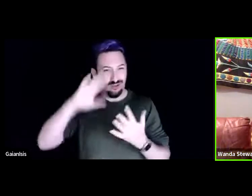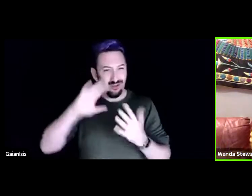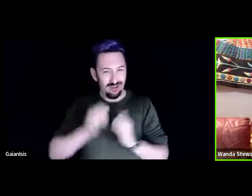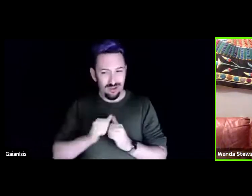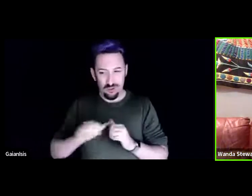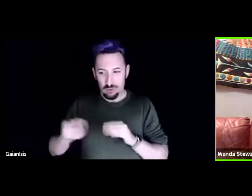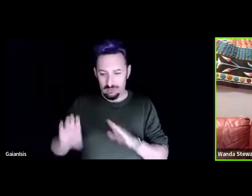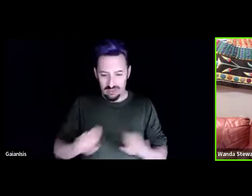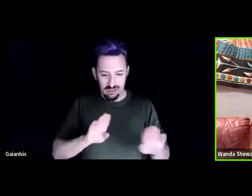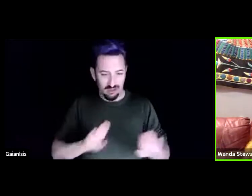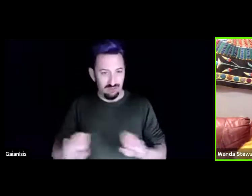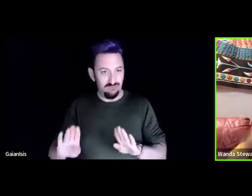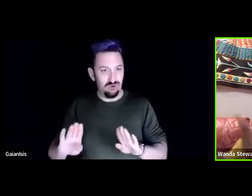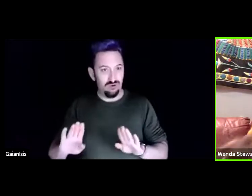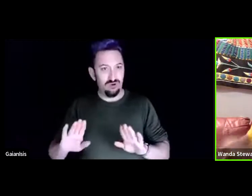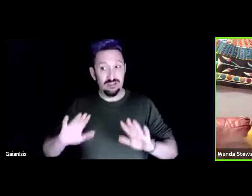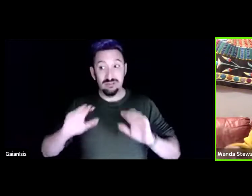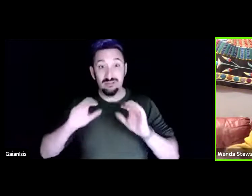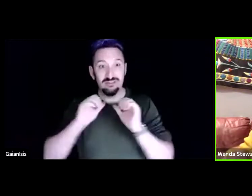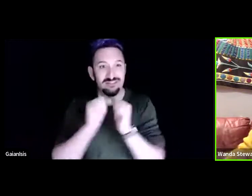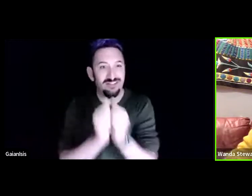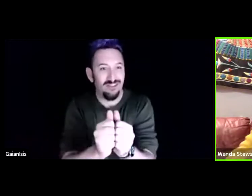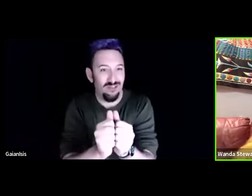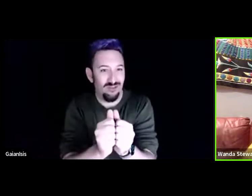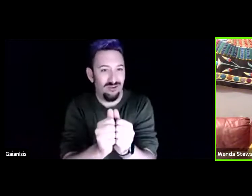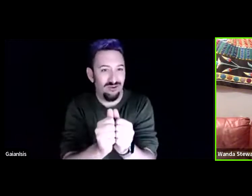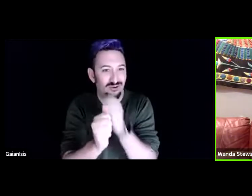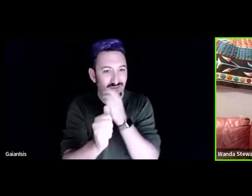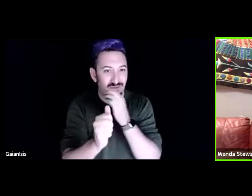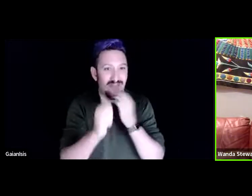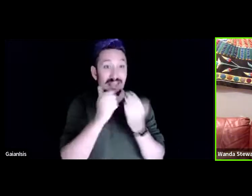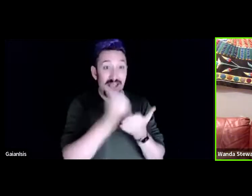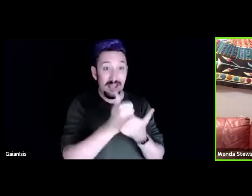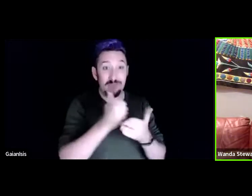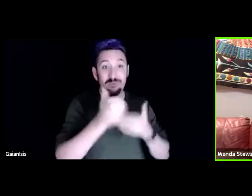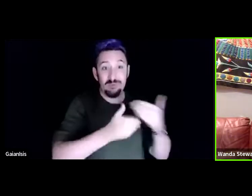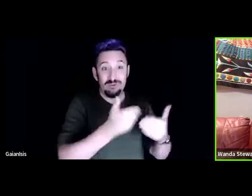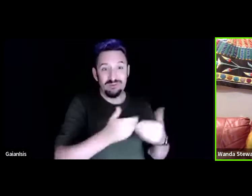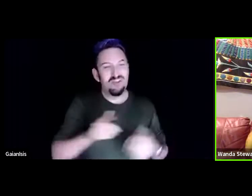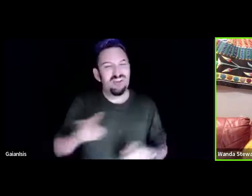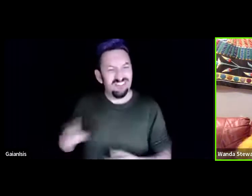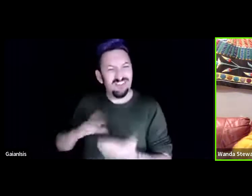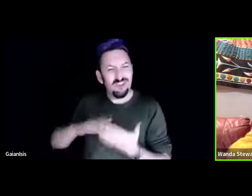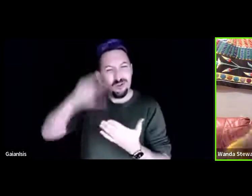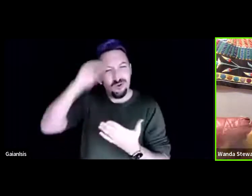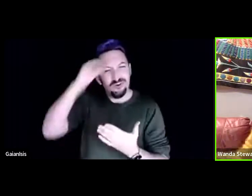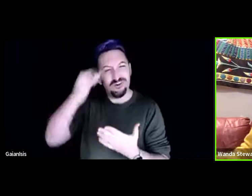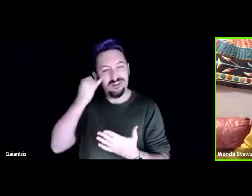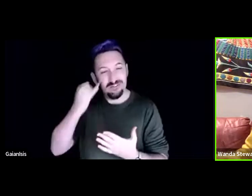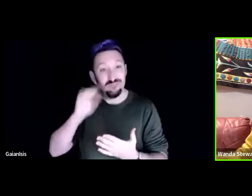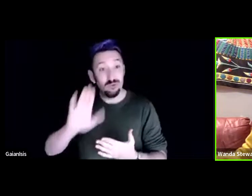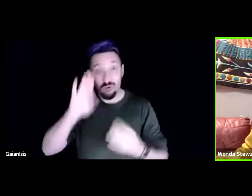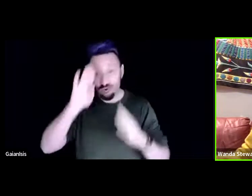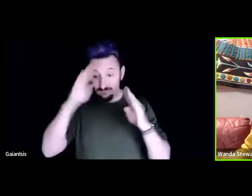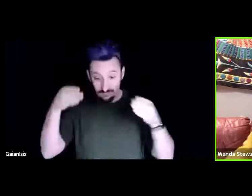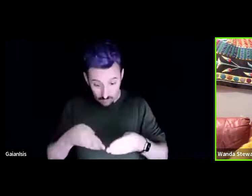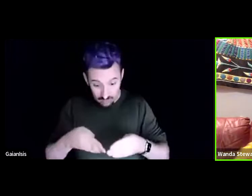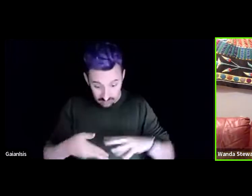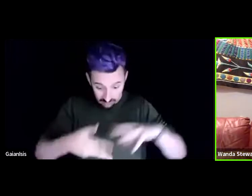they learned that if you don't stay focused on what you're doing right it doesn't work